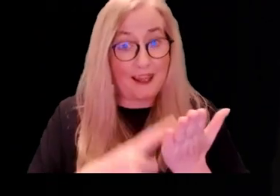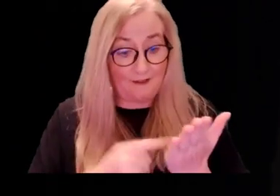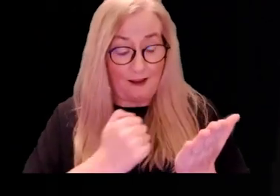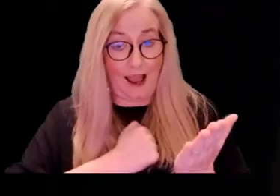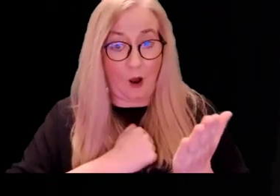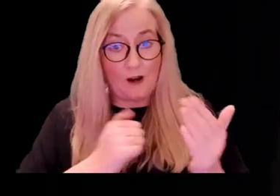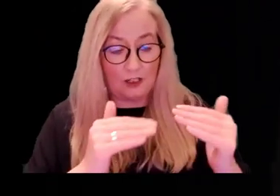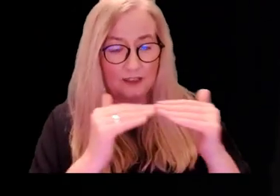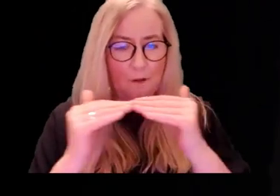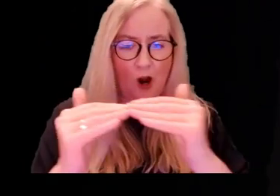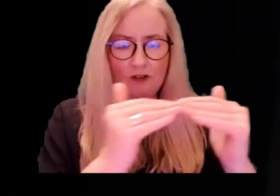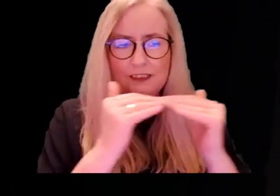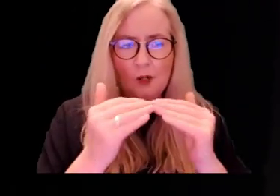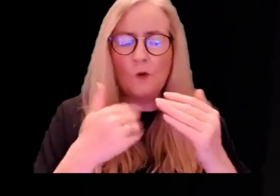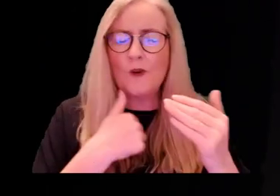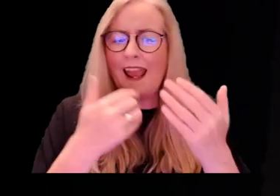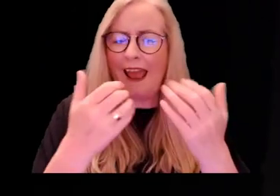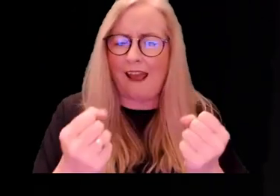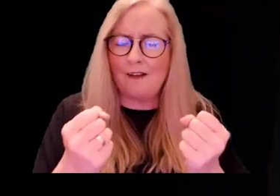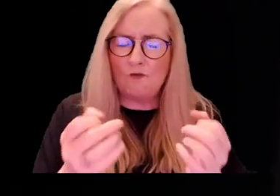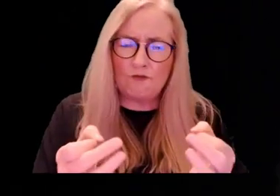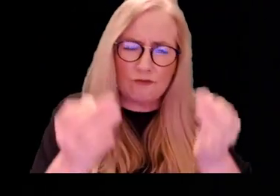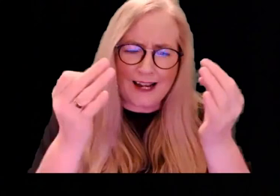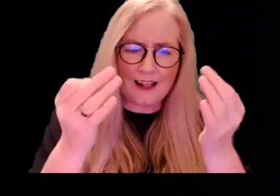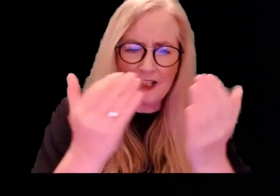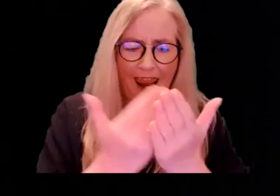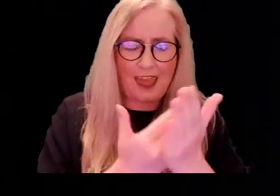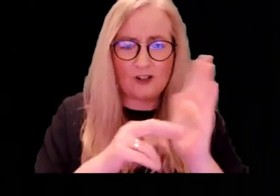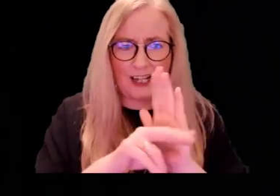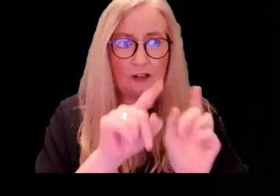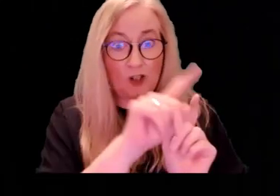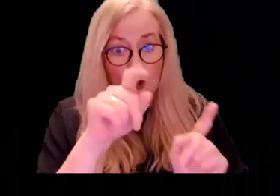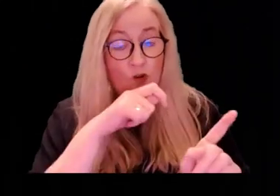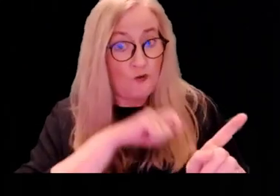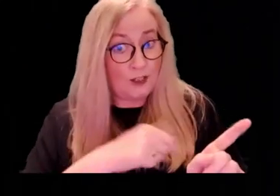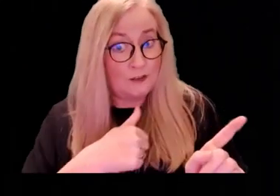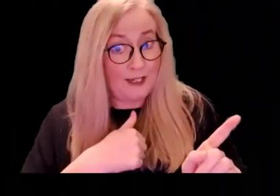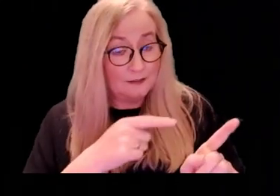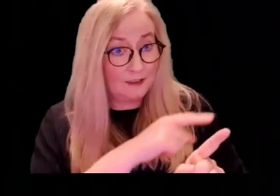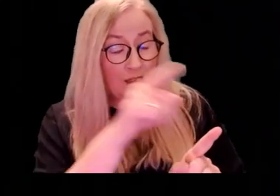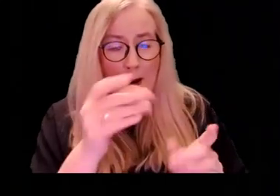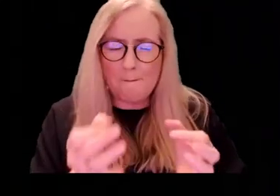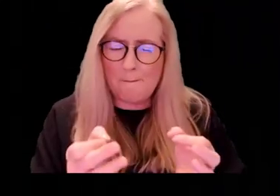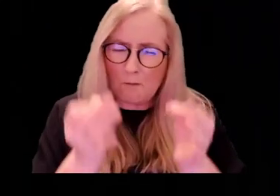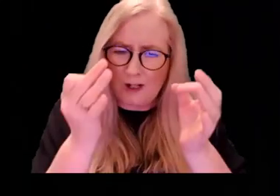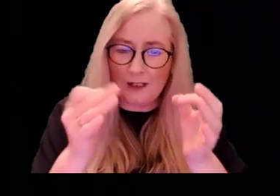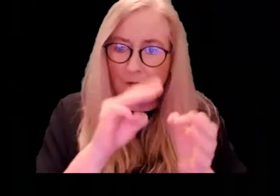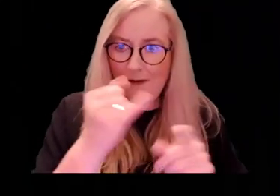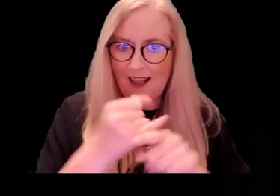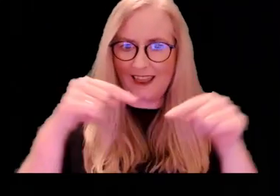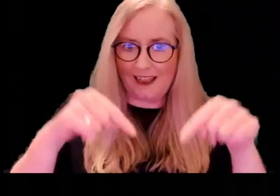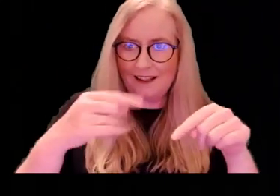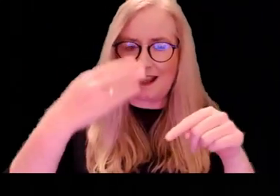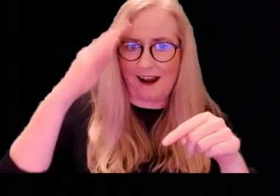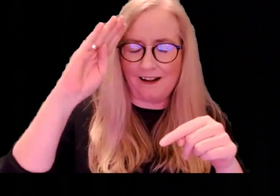I believe in our democracy. We've got some brilliant legislators, trust me. There are brilliant people in